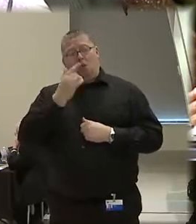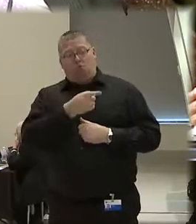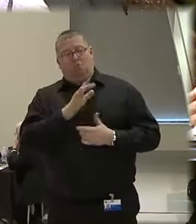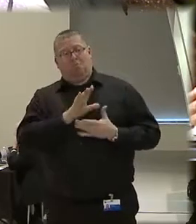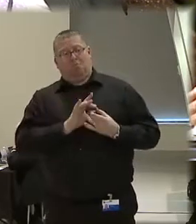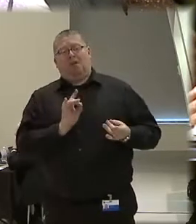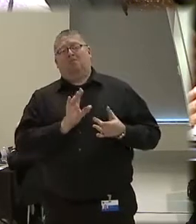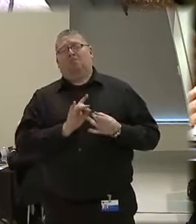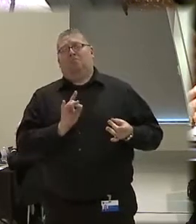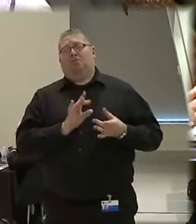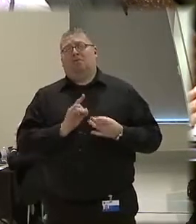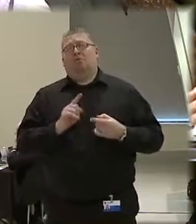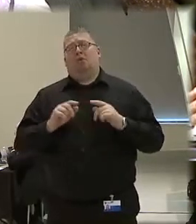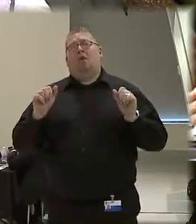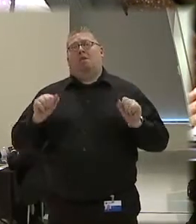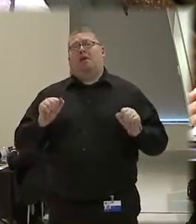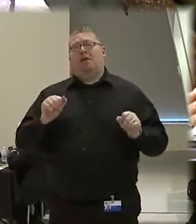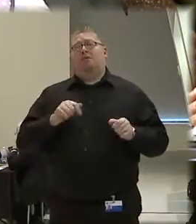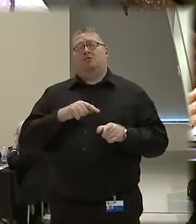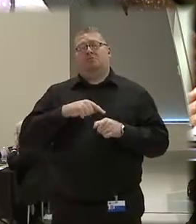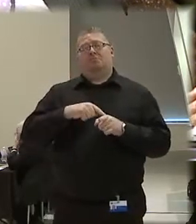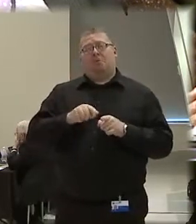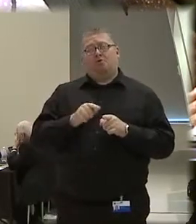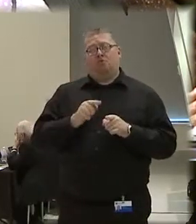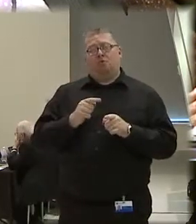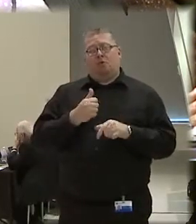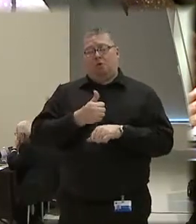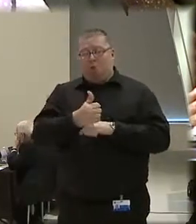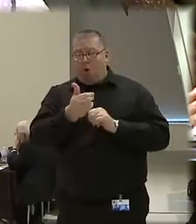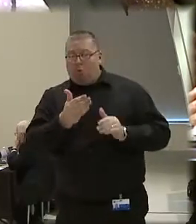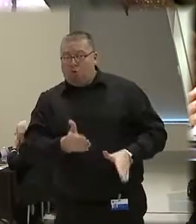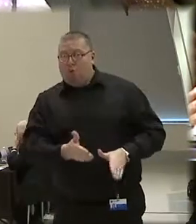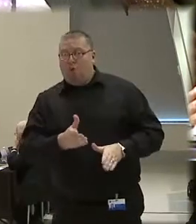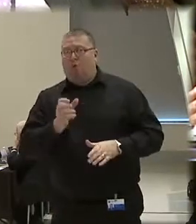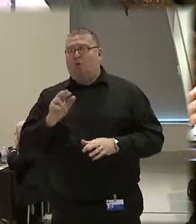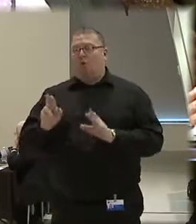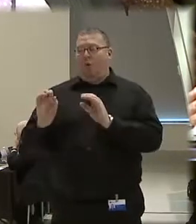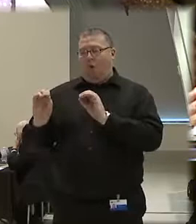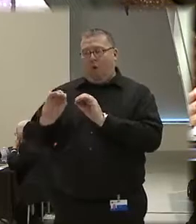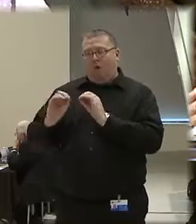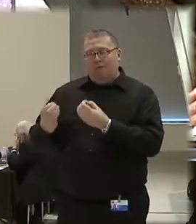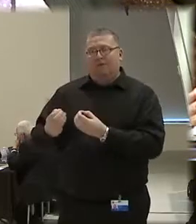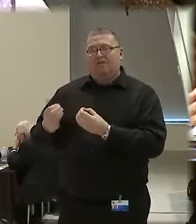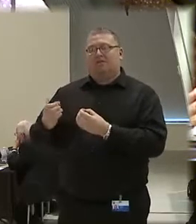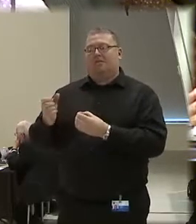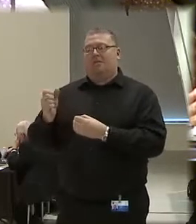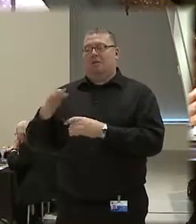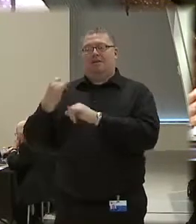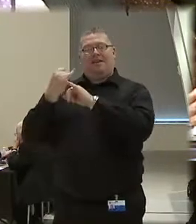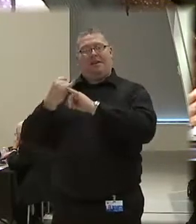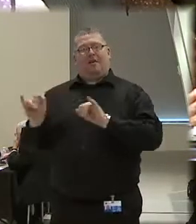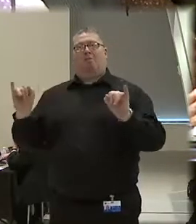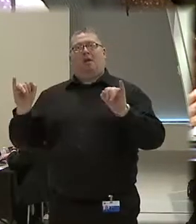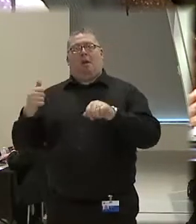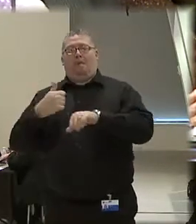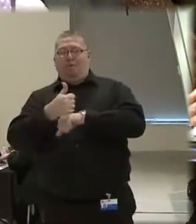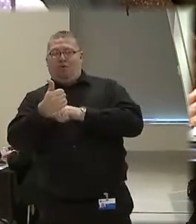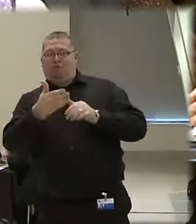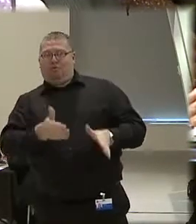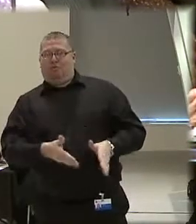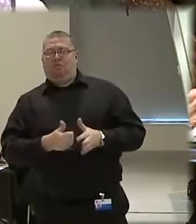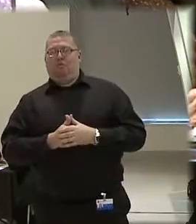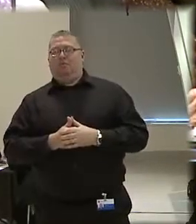to a potential special prosecutor or an office of independent prosecutor.